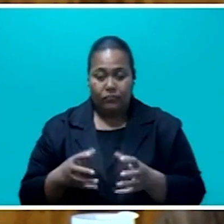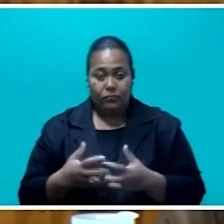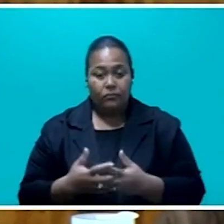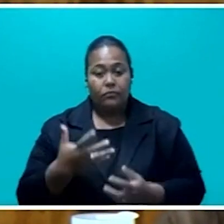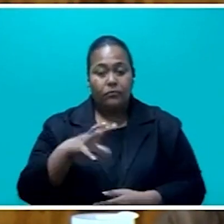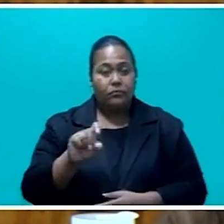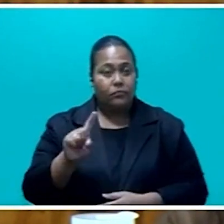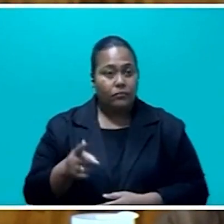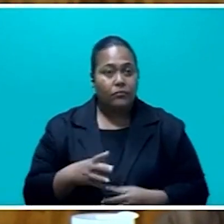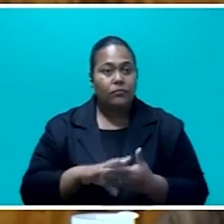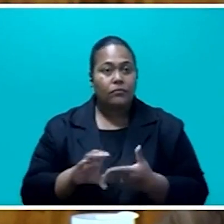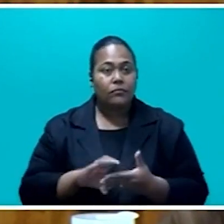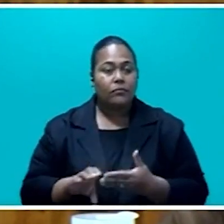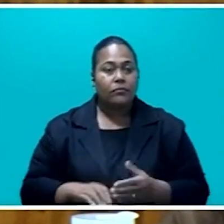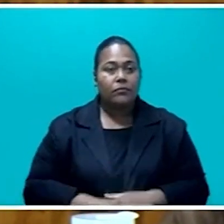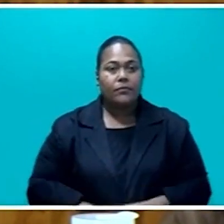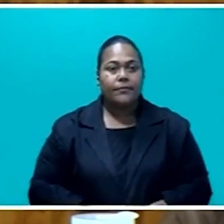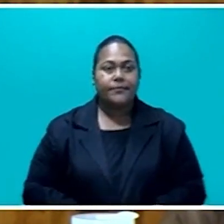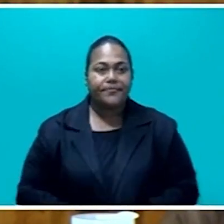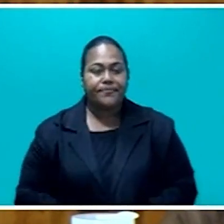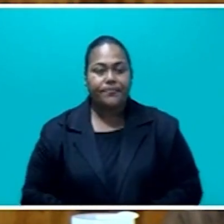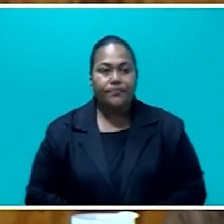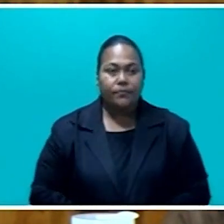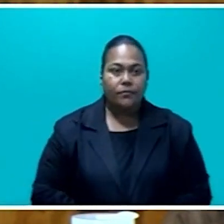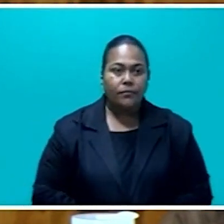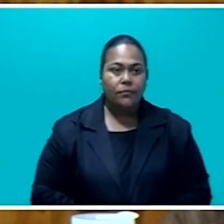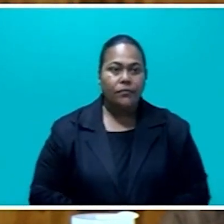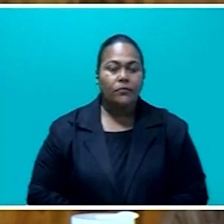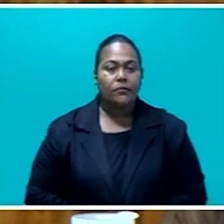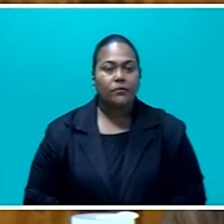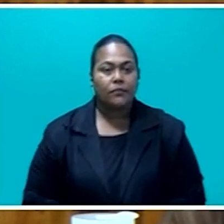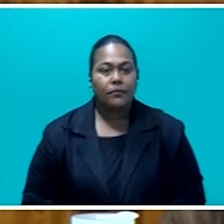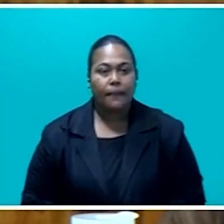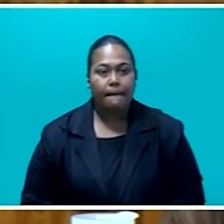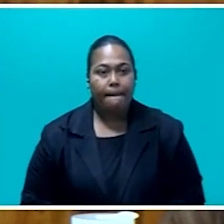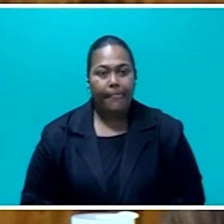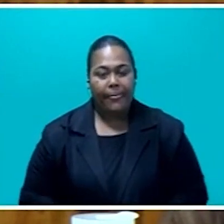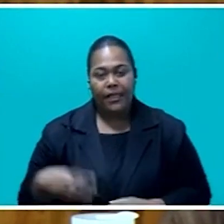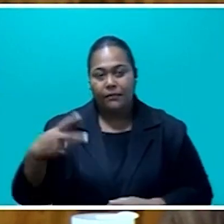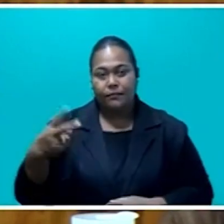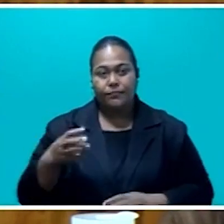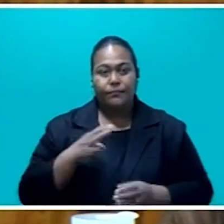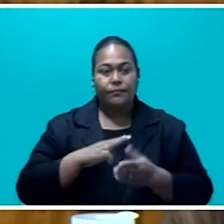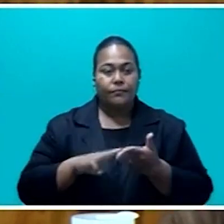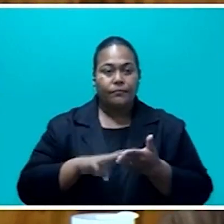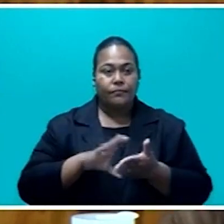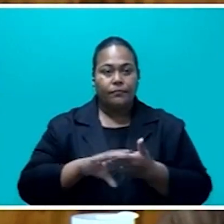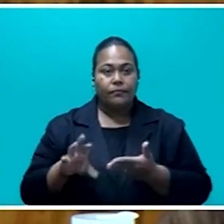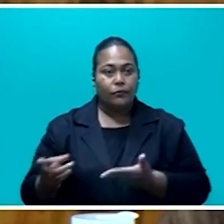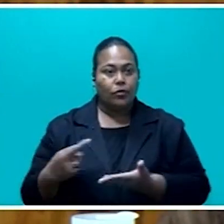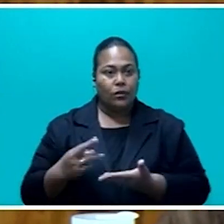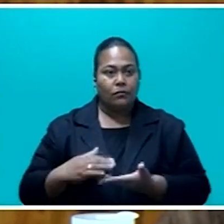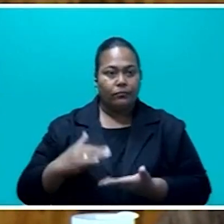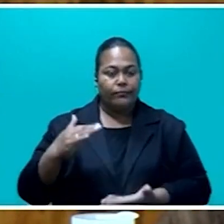for $12 million return in